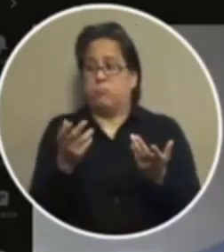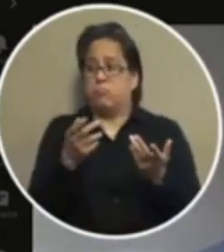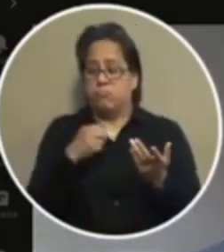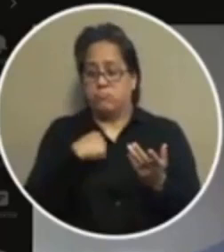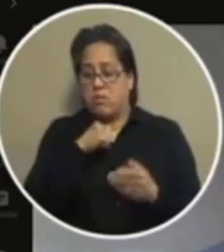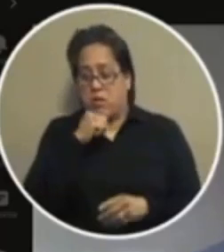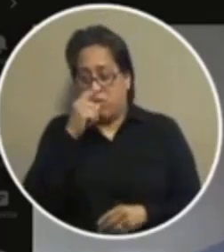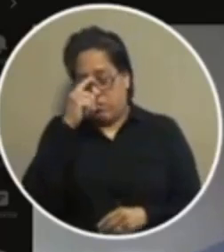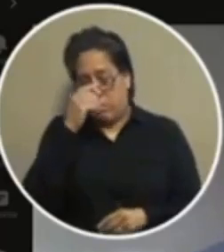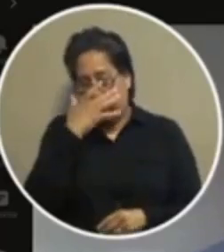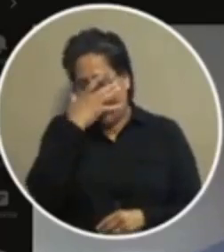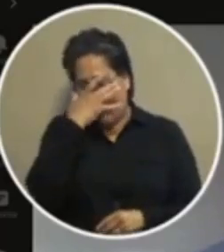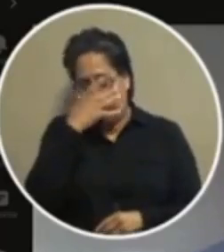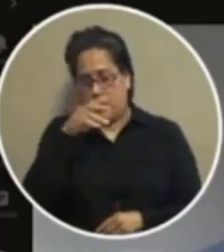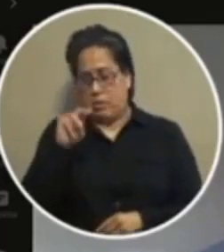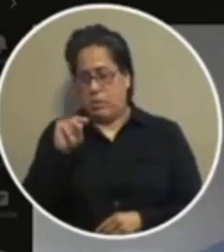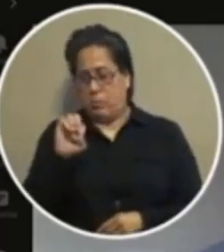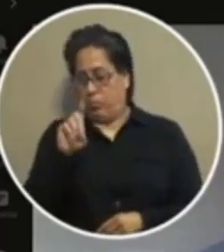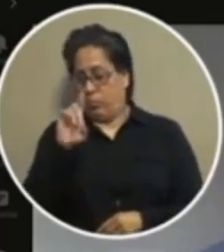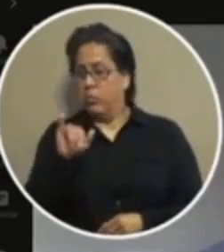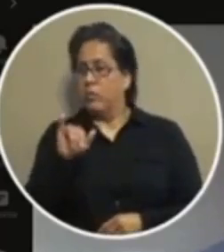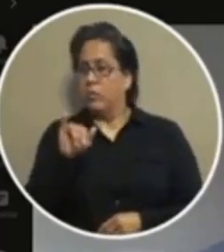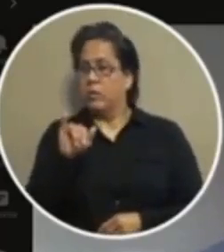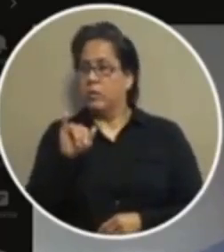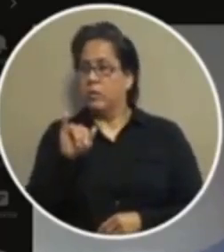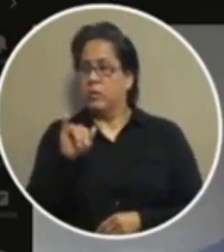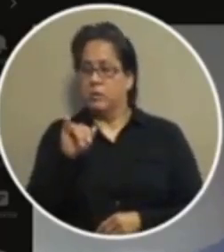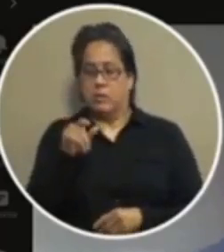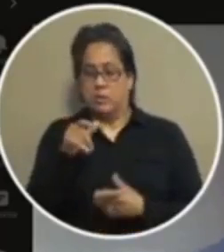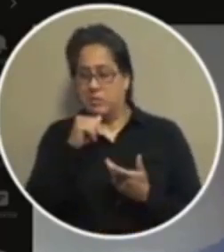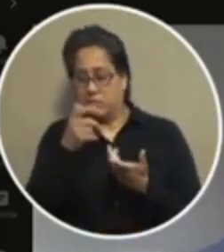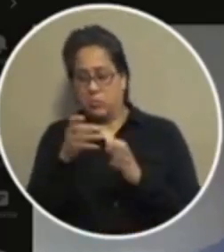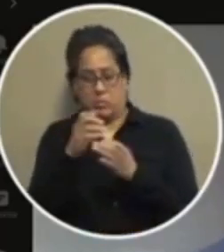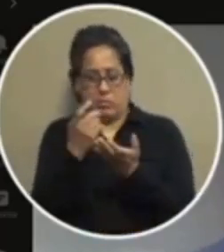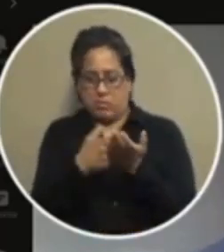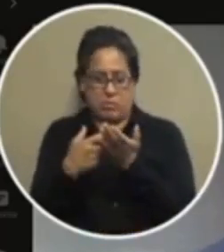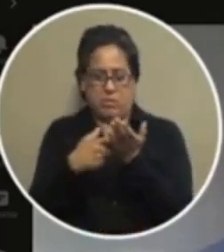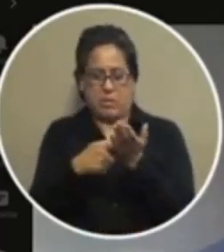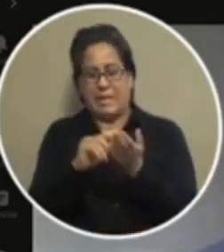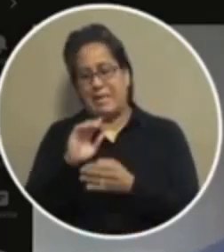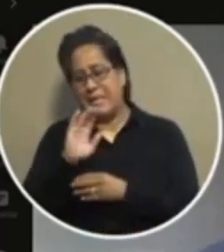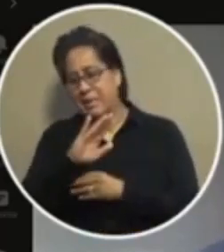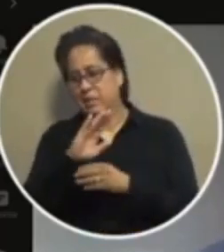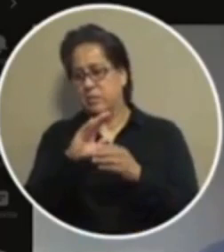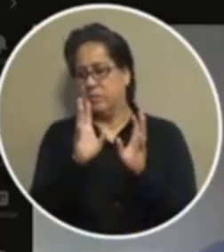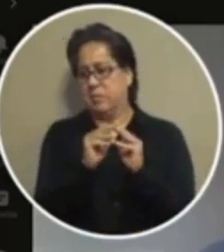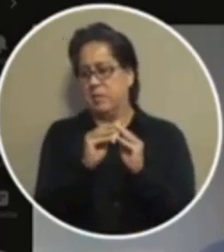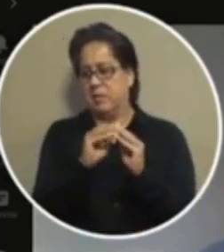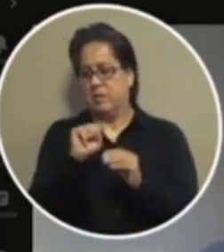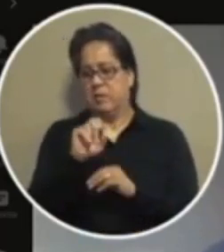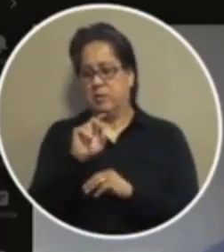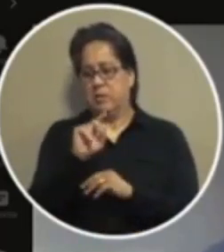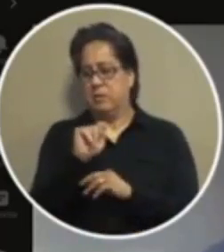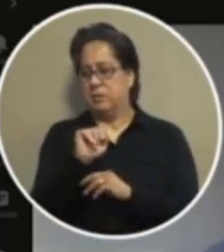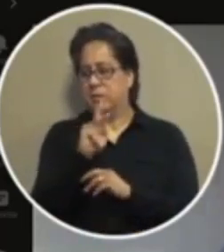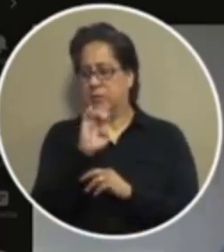don't think speaker pro tem moody really wants to get into what that meeting was like that he had that stakeholder meeting